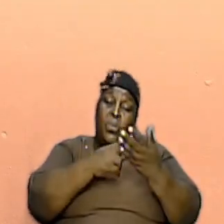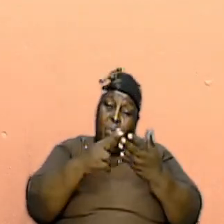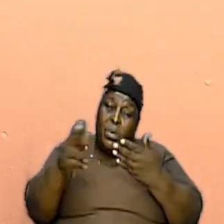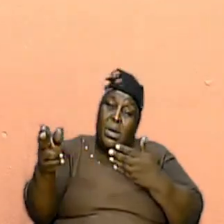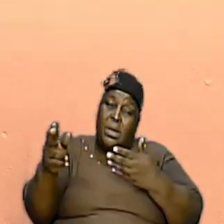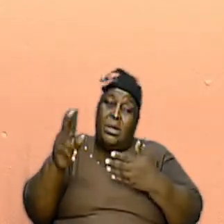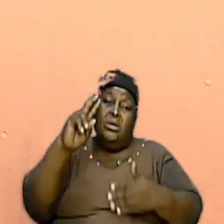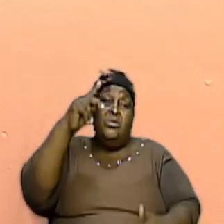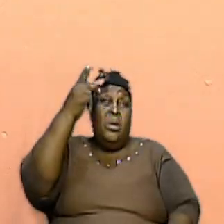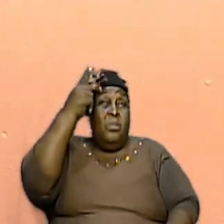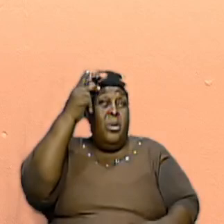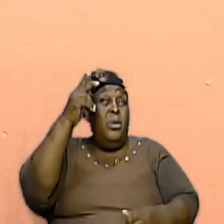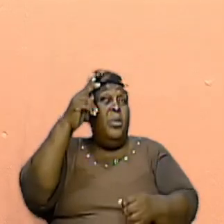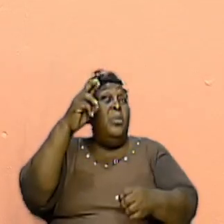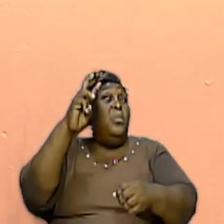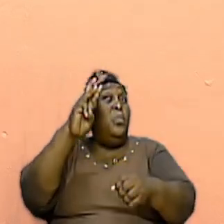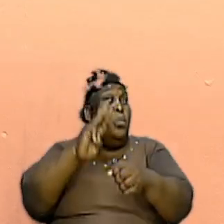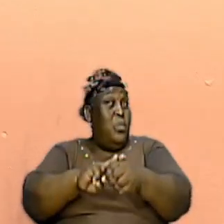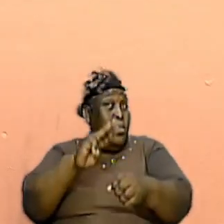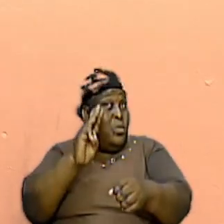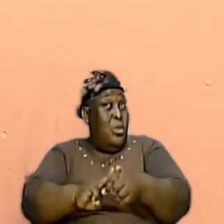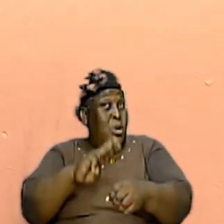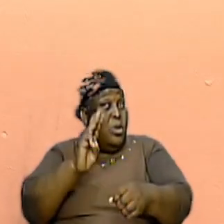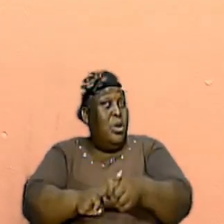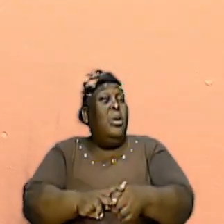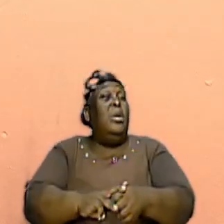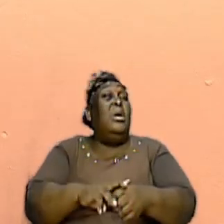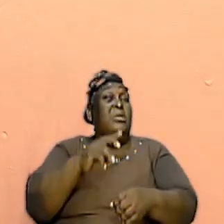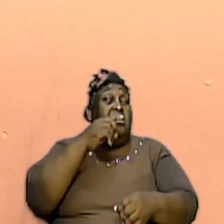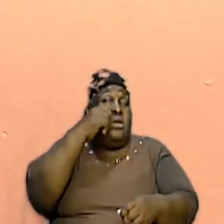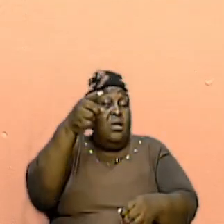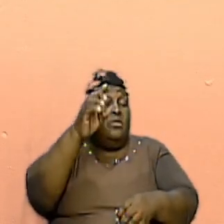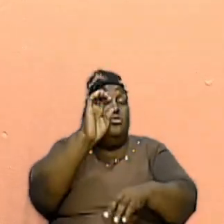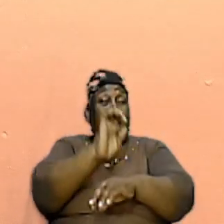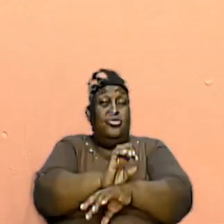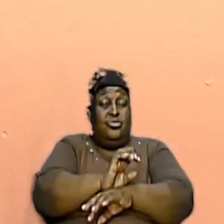Warned And Admonished The Church